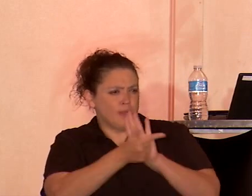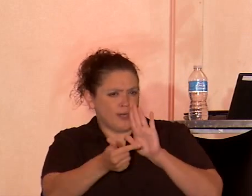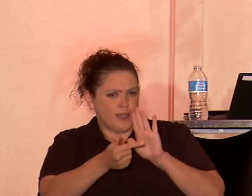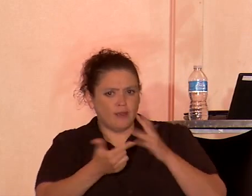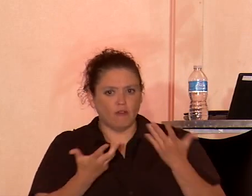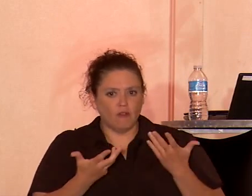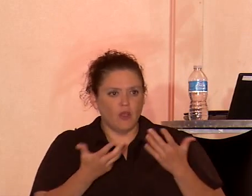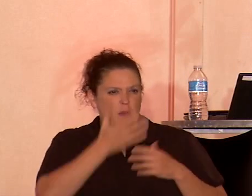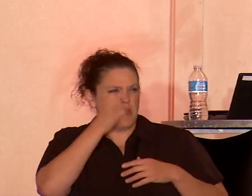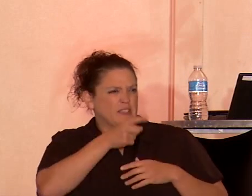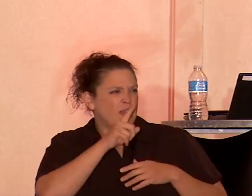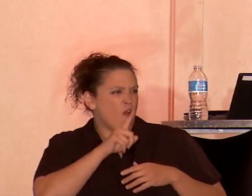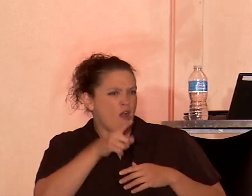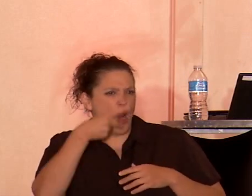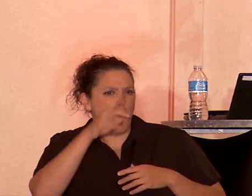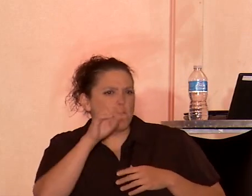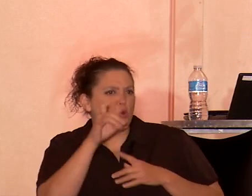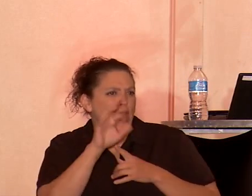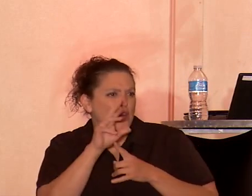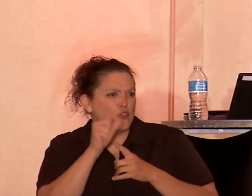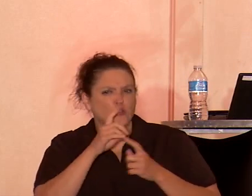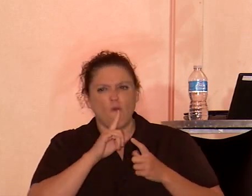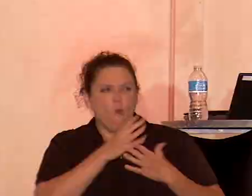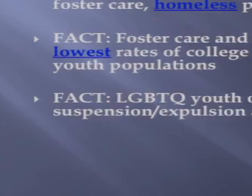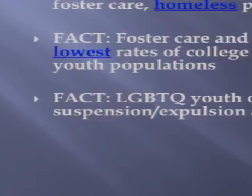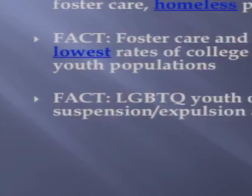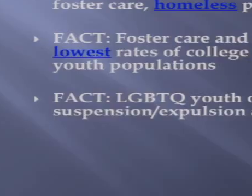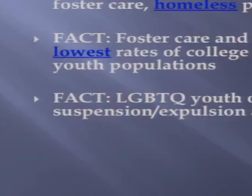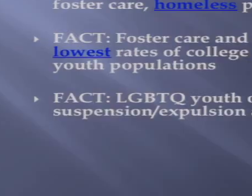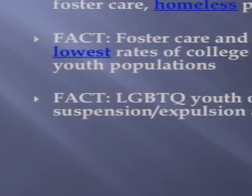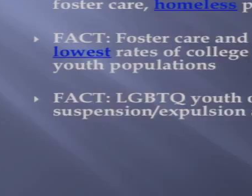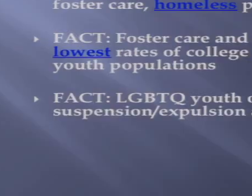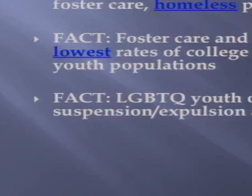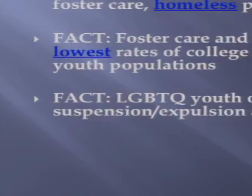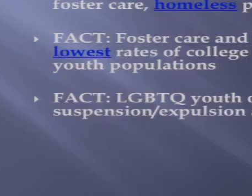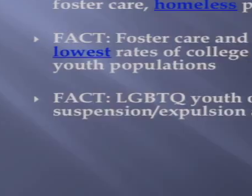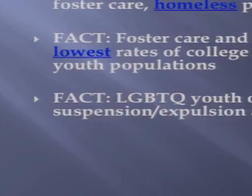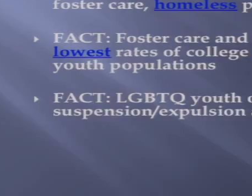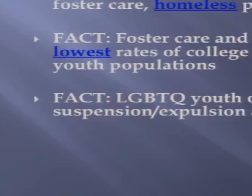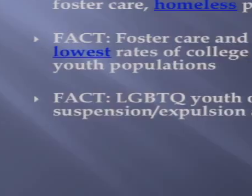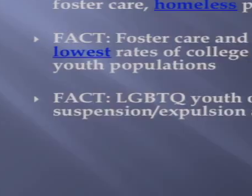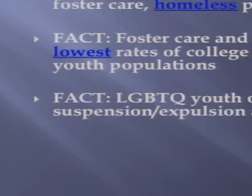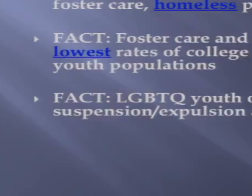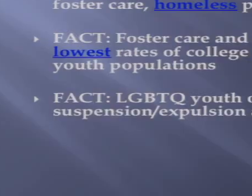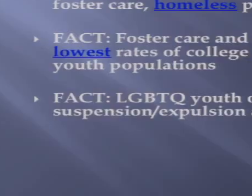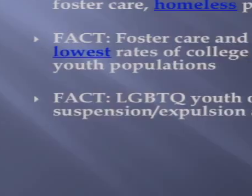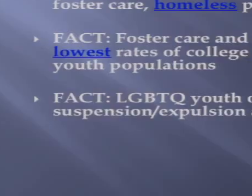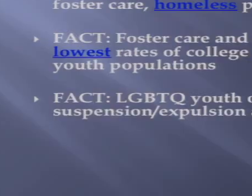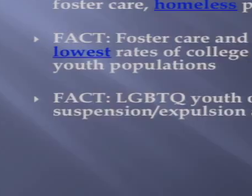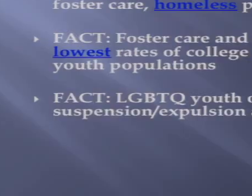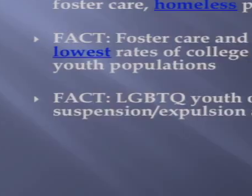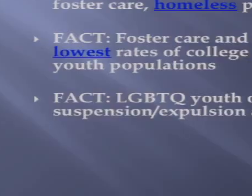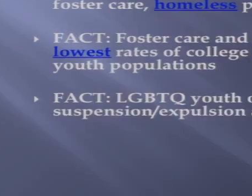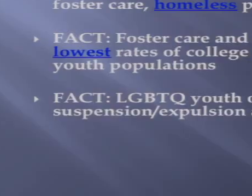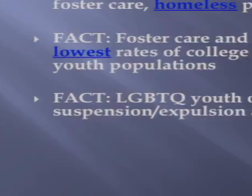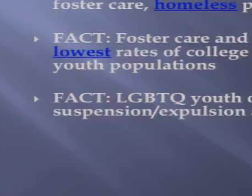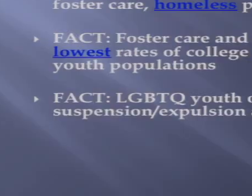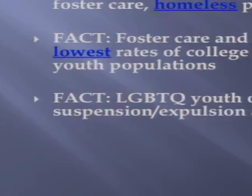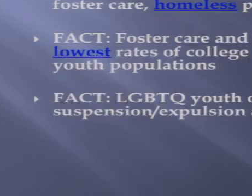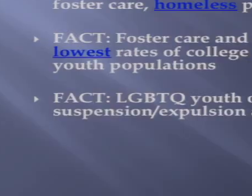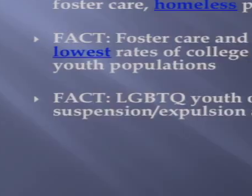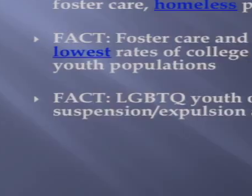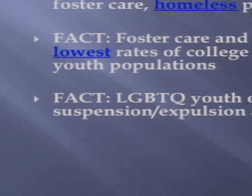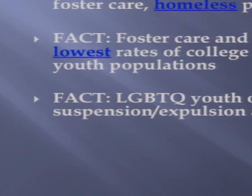quote-unquote predators, for harassing straight youth, for being profiled because they are gender